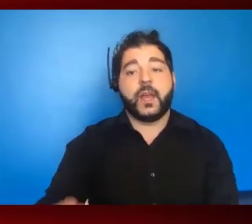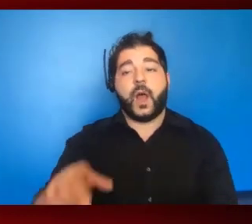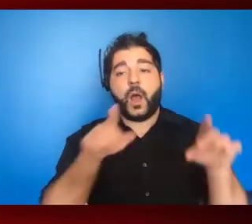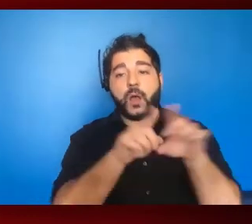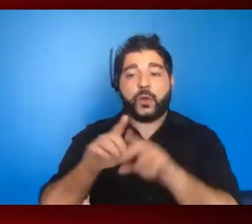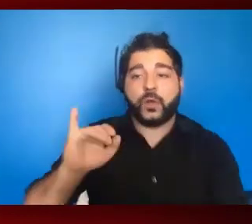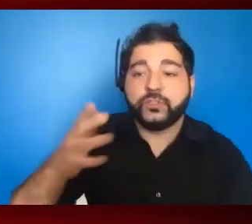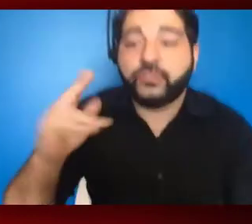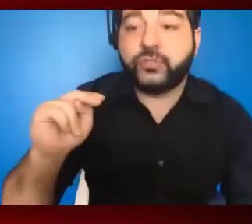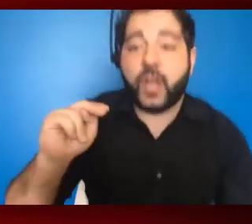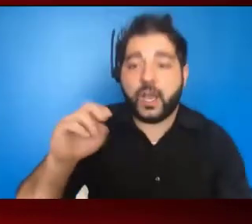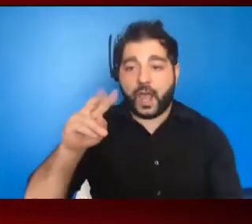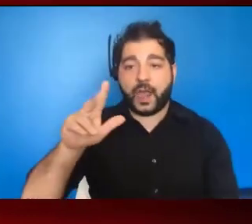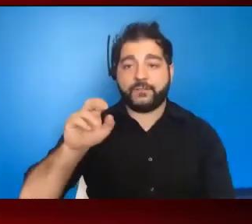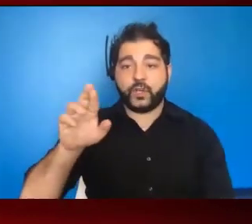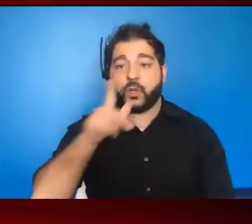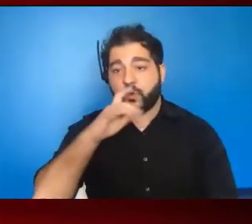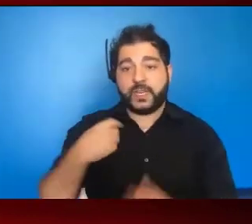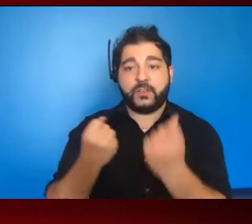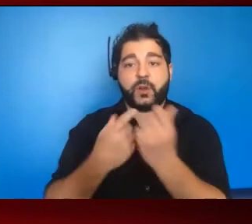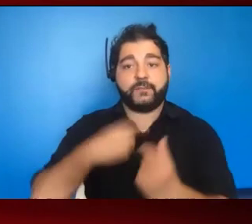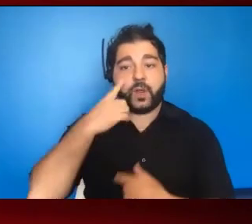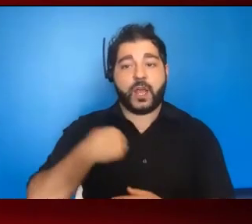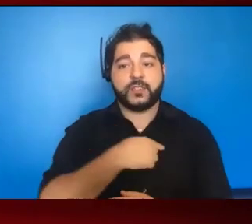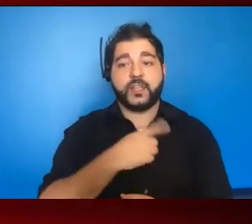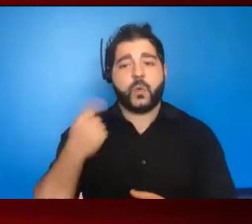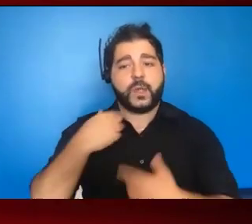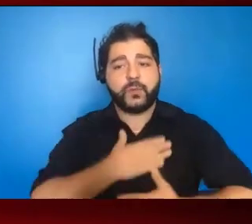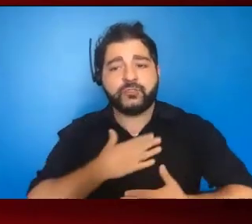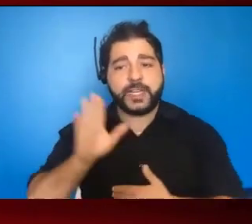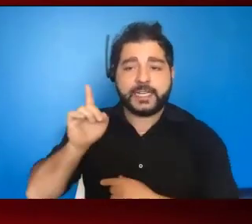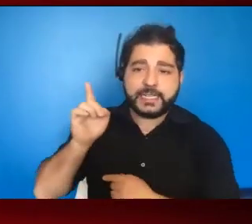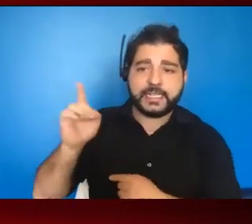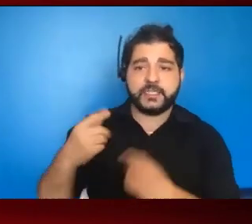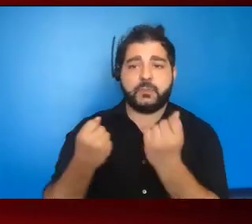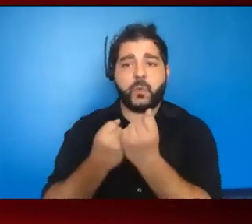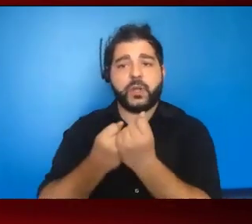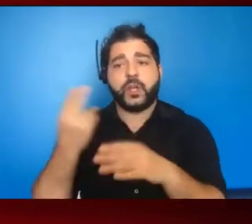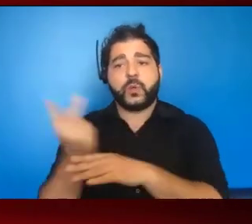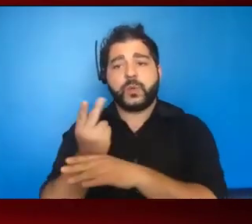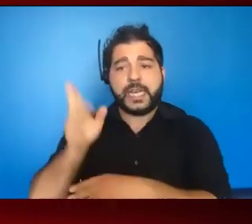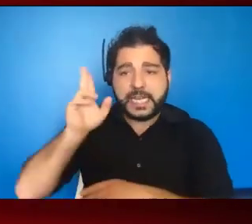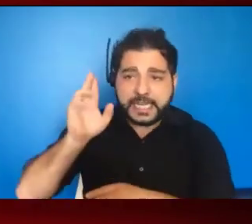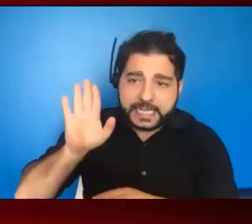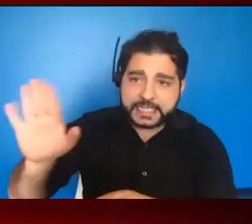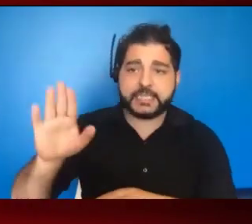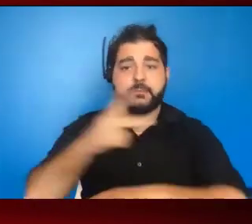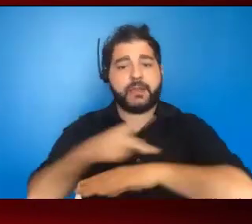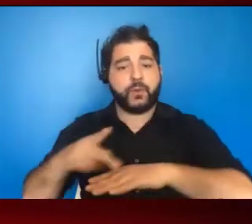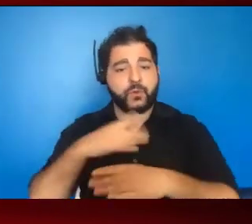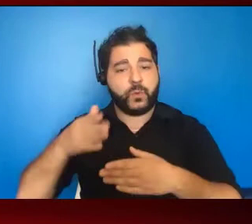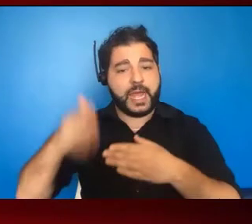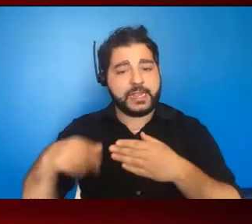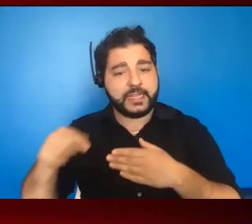89 and the movement for the past few years. And we are so appreciative of him for using his platform to amplify the call to end the epidemic.